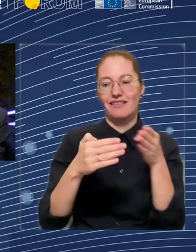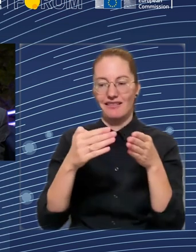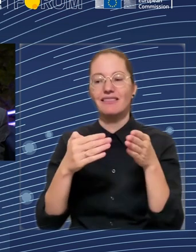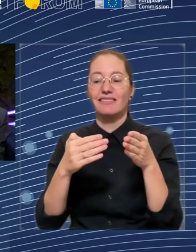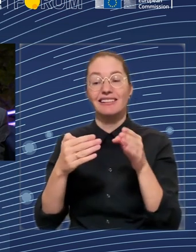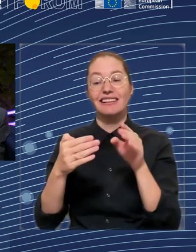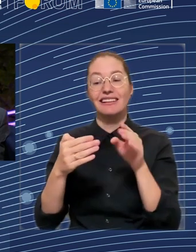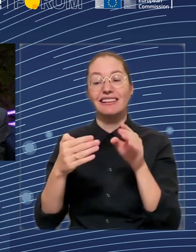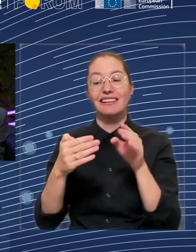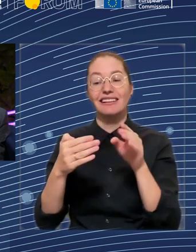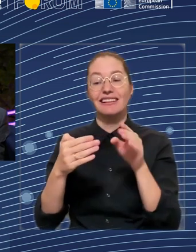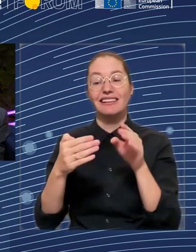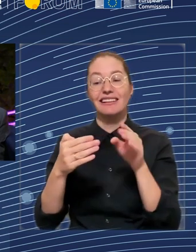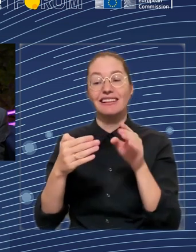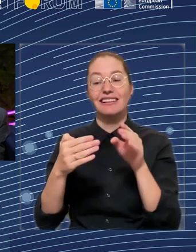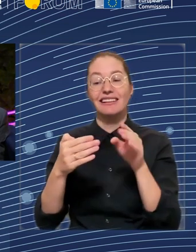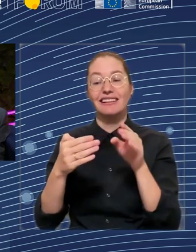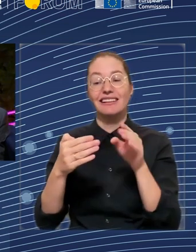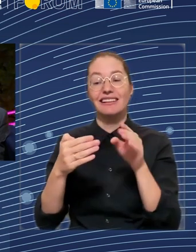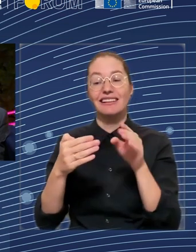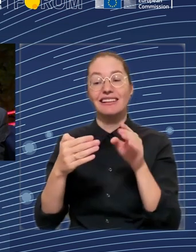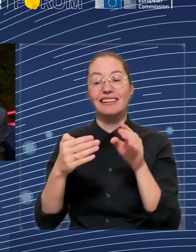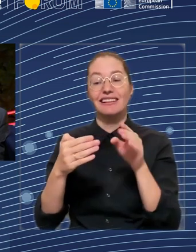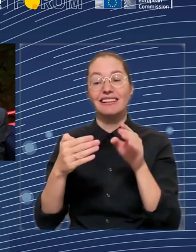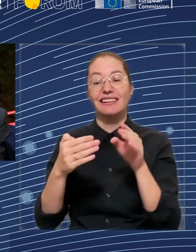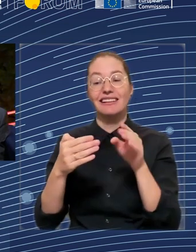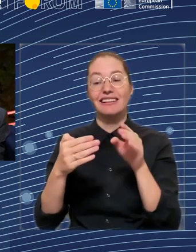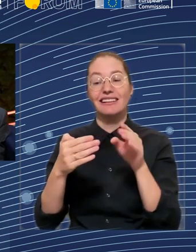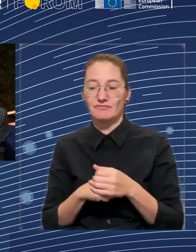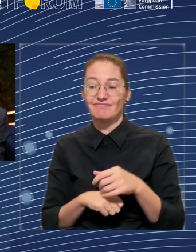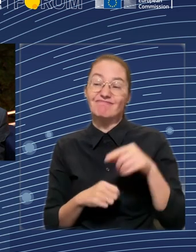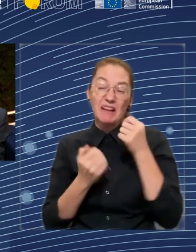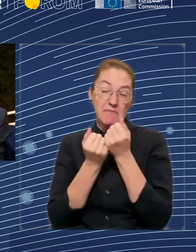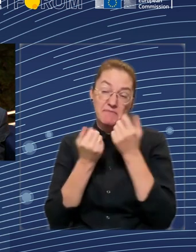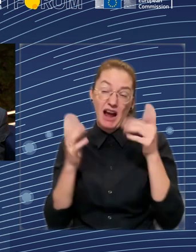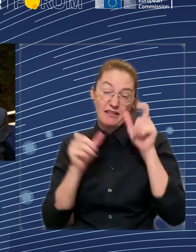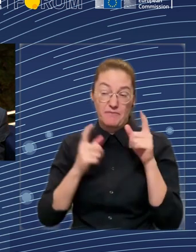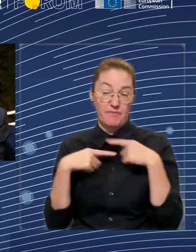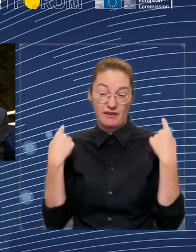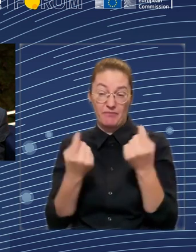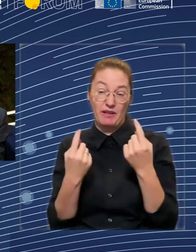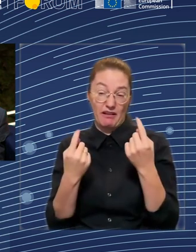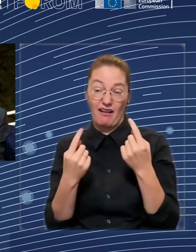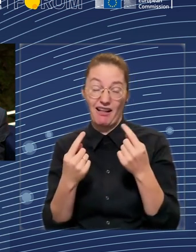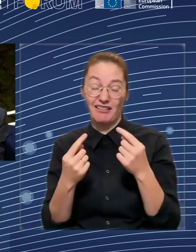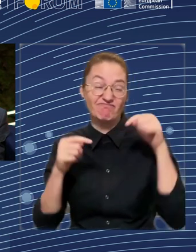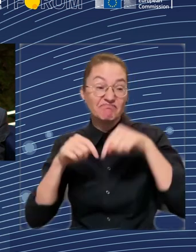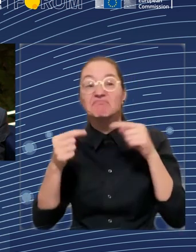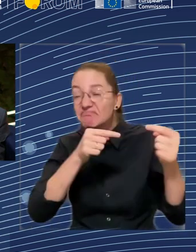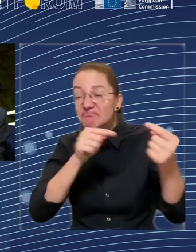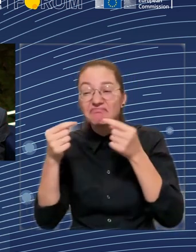insurance-based protection systems when we would introduce such a universal basic income.